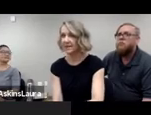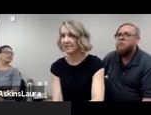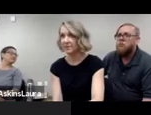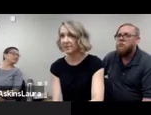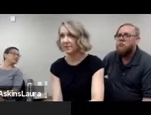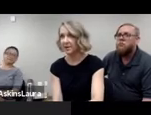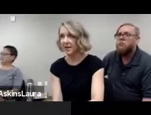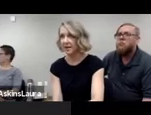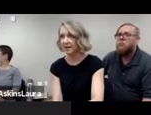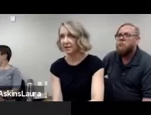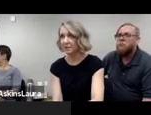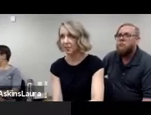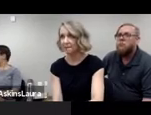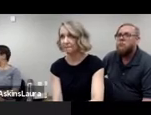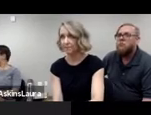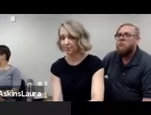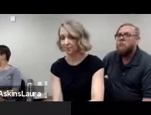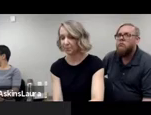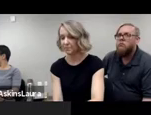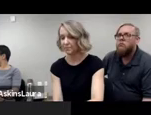found that even with training